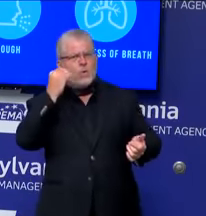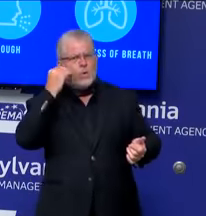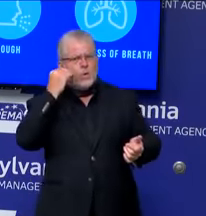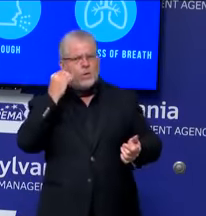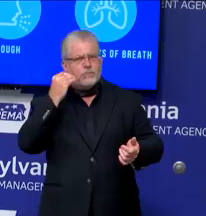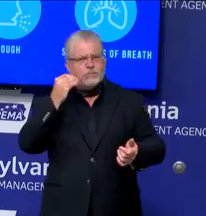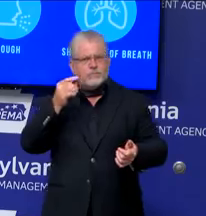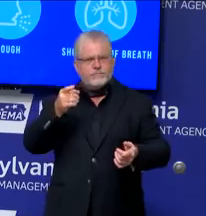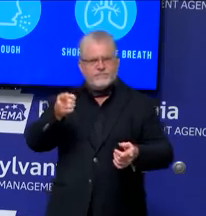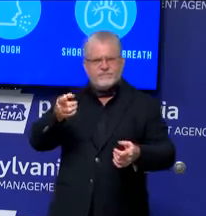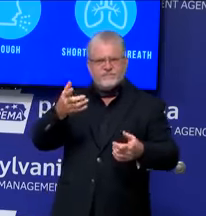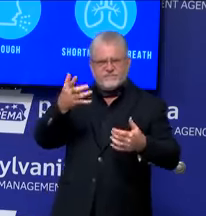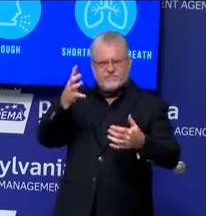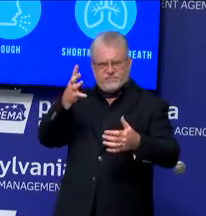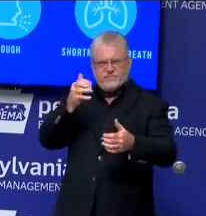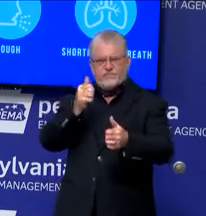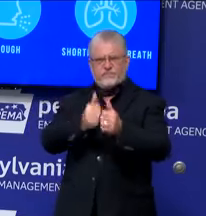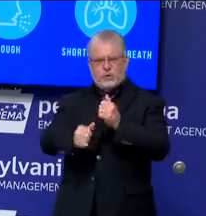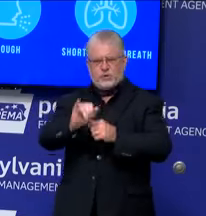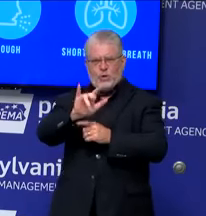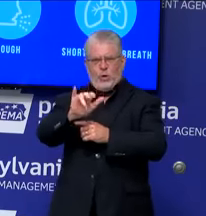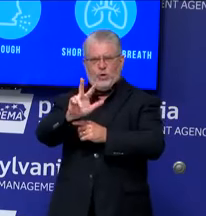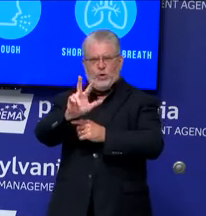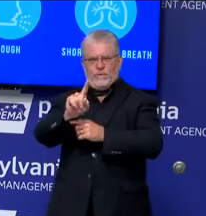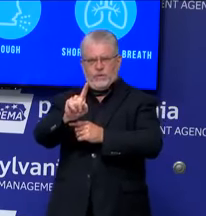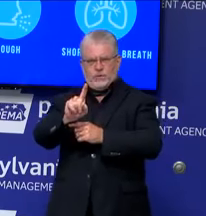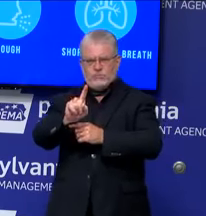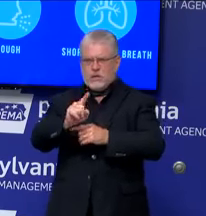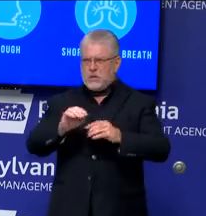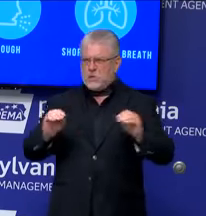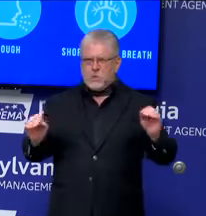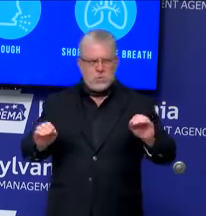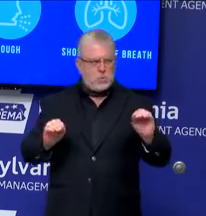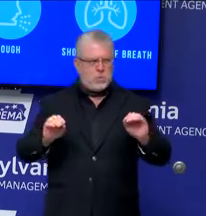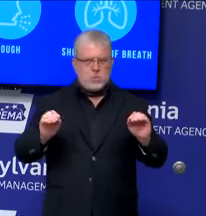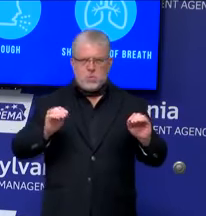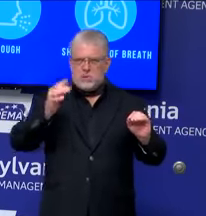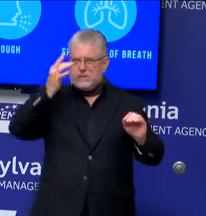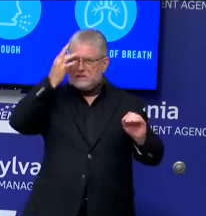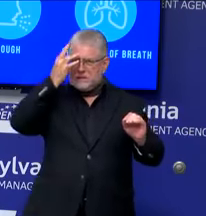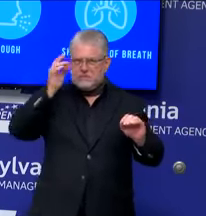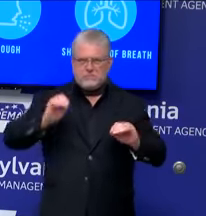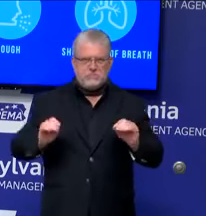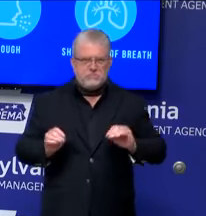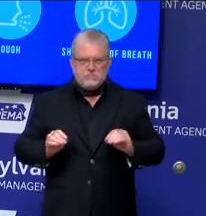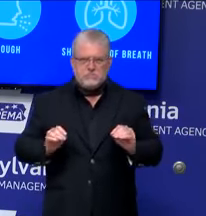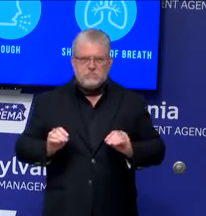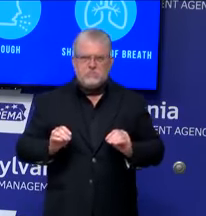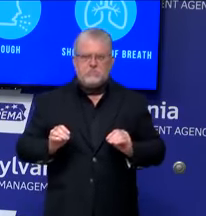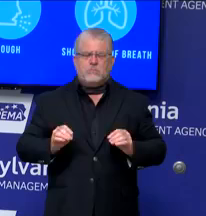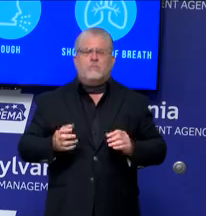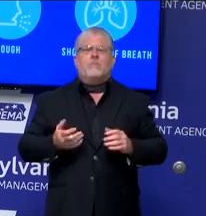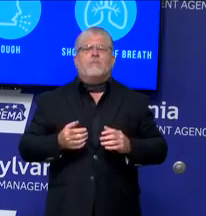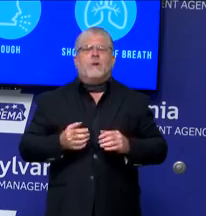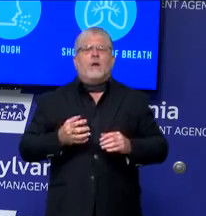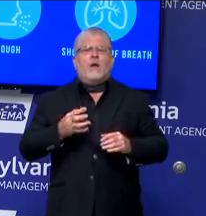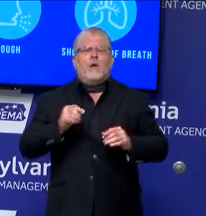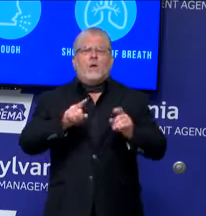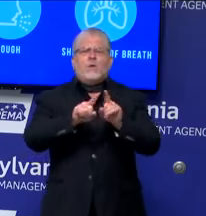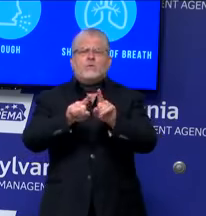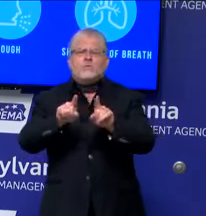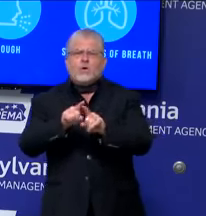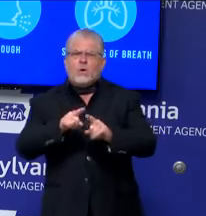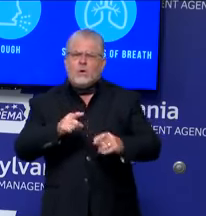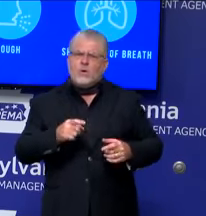and they say they had zero infections at that point. And they also felt that they could do the various other things with,